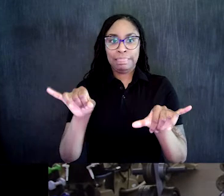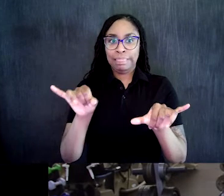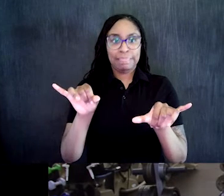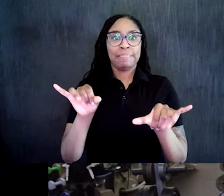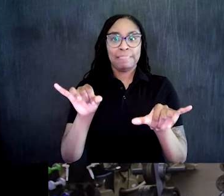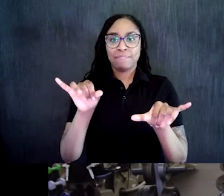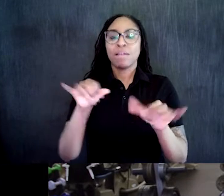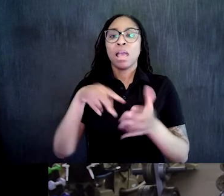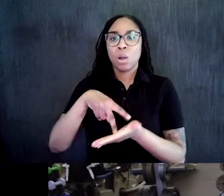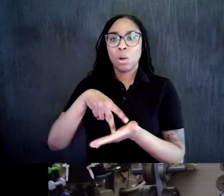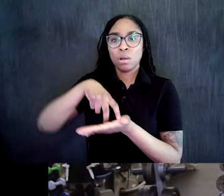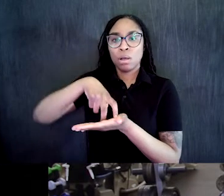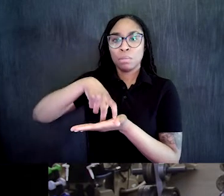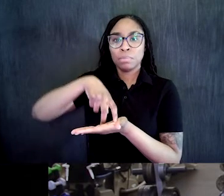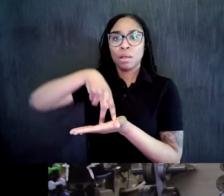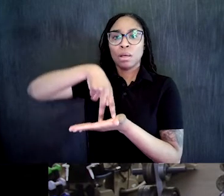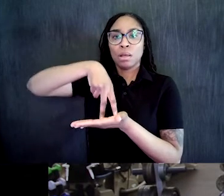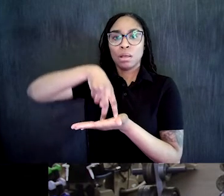One, two,